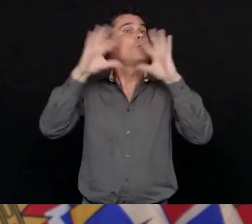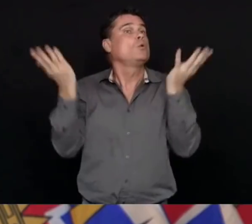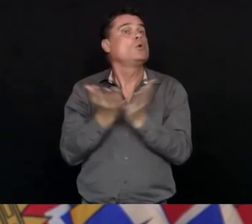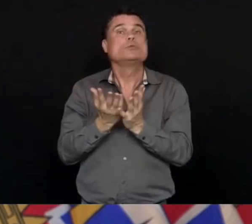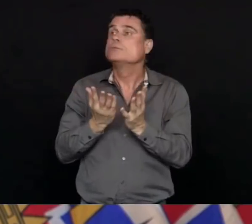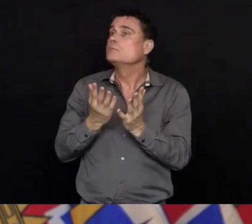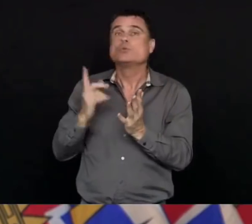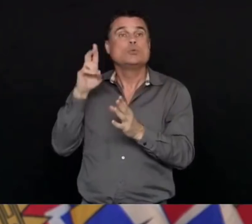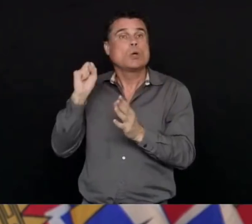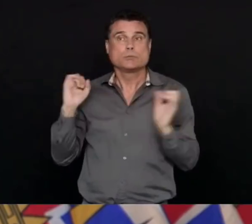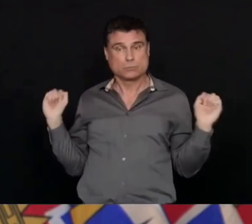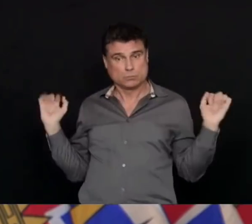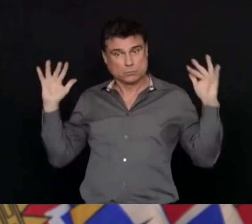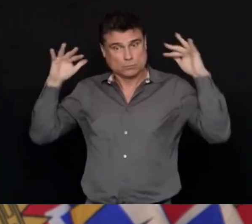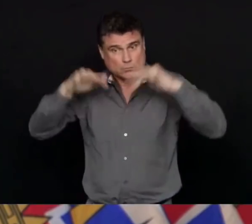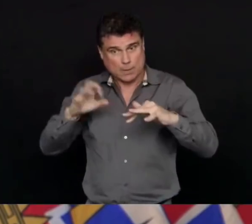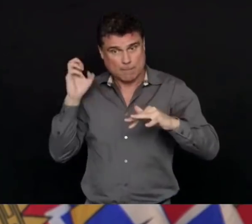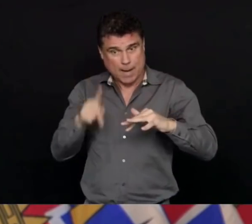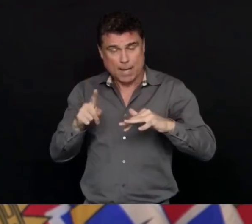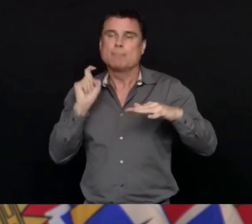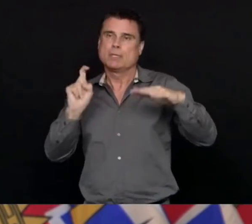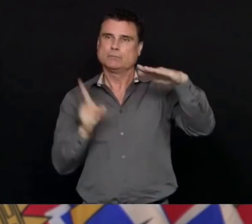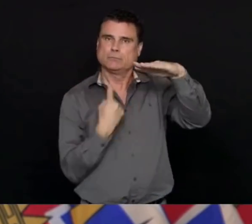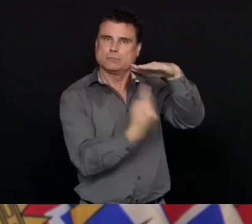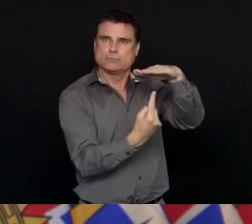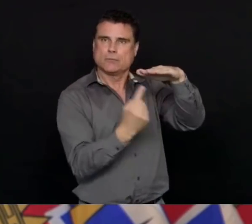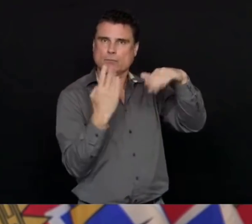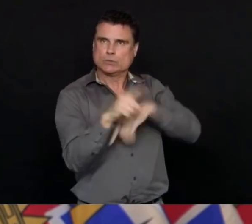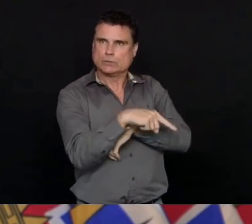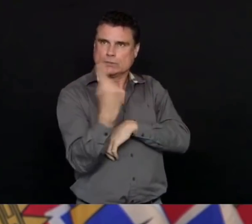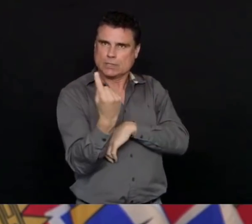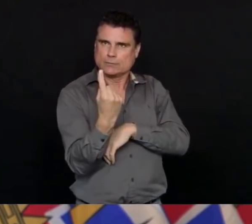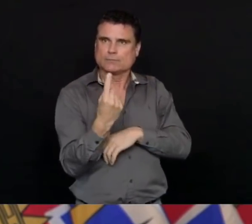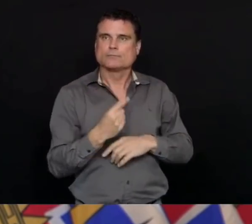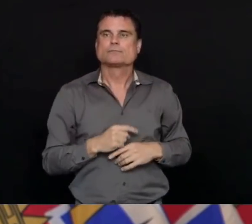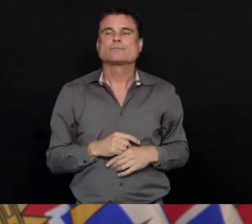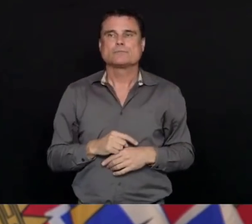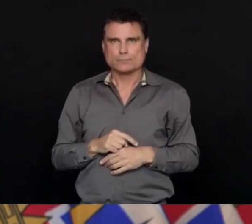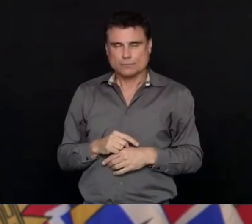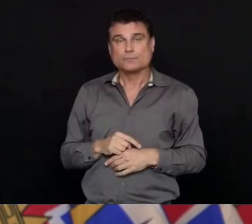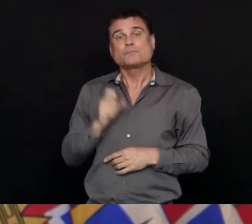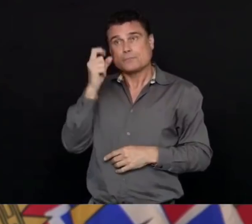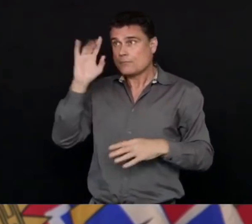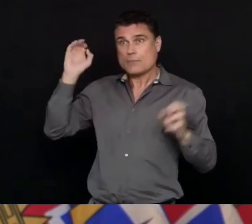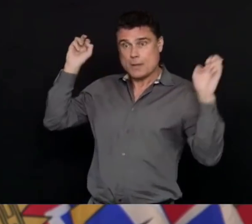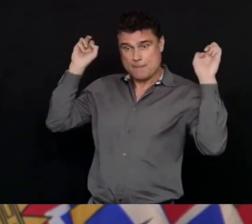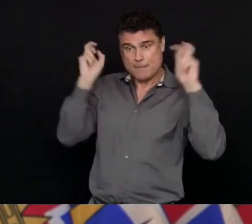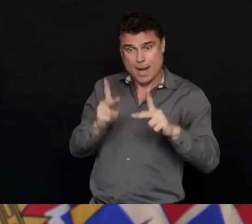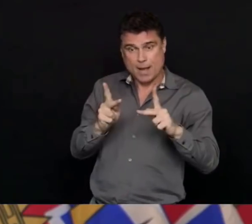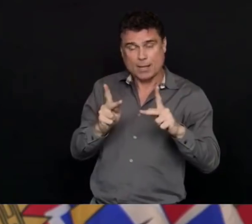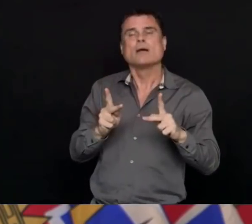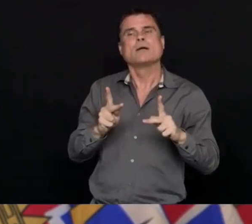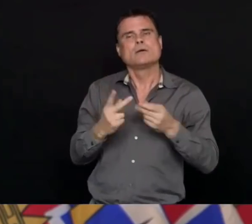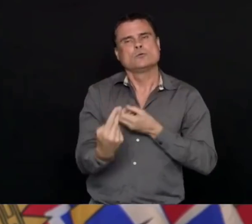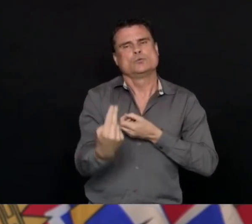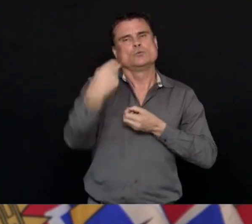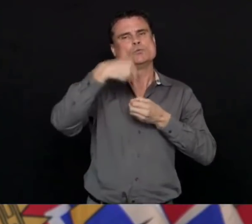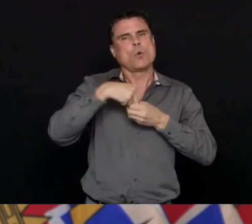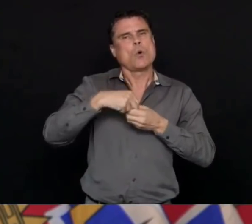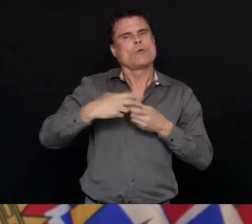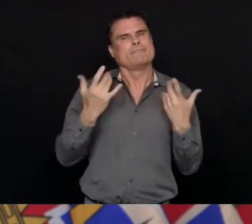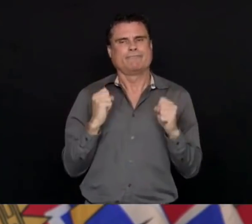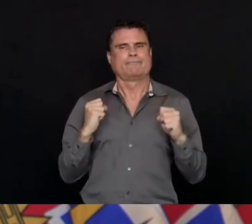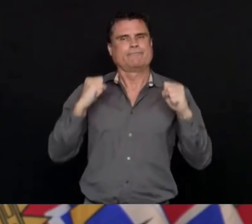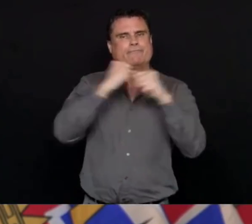world right now and making sure that they join us in our response to managing this pandemic and keeping our families and our